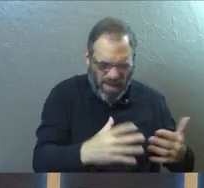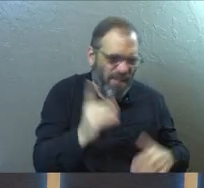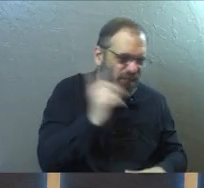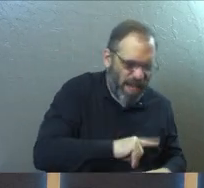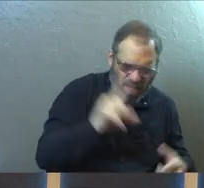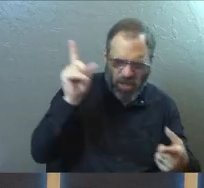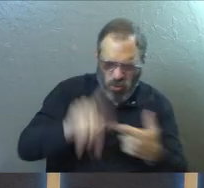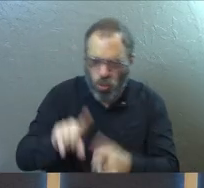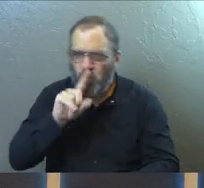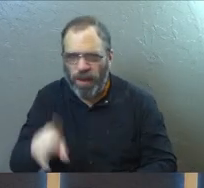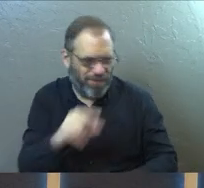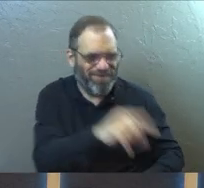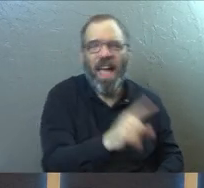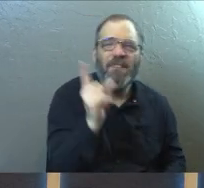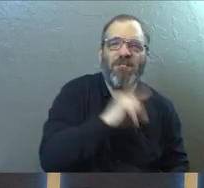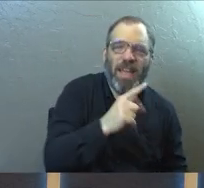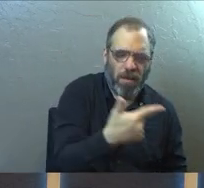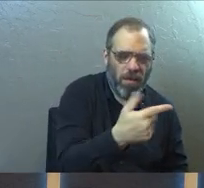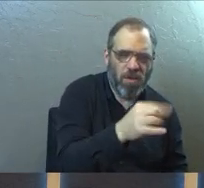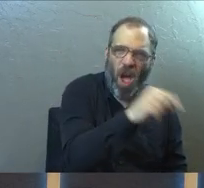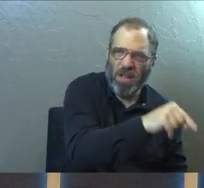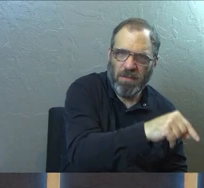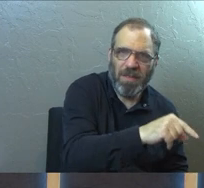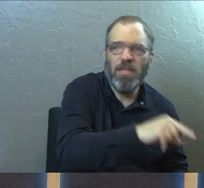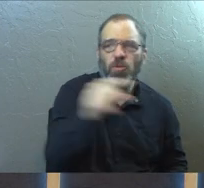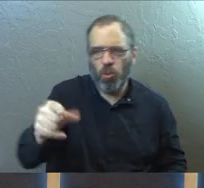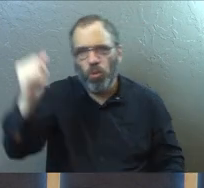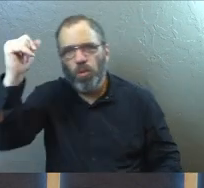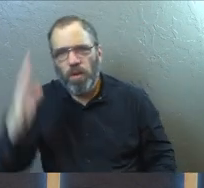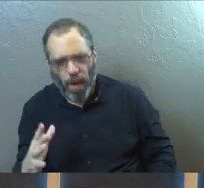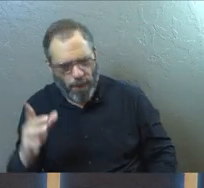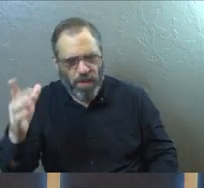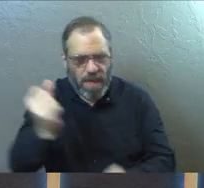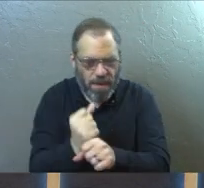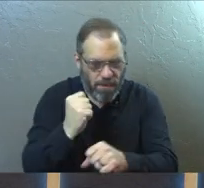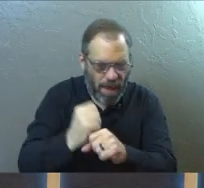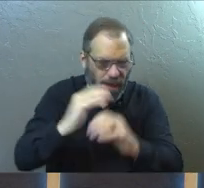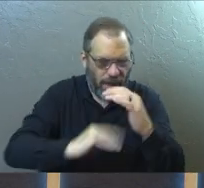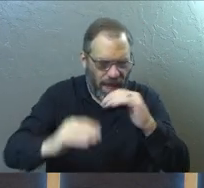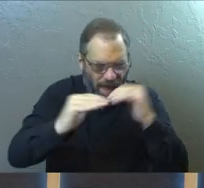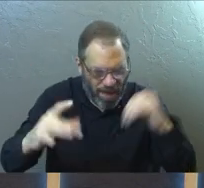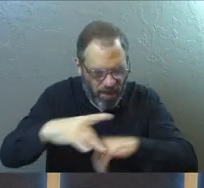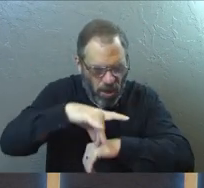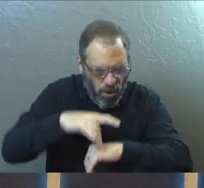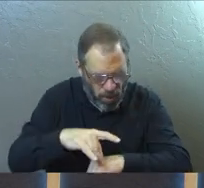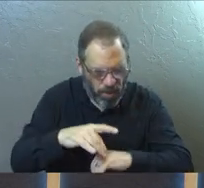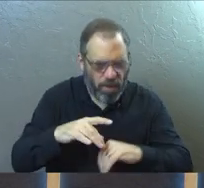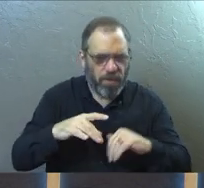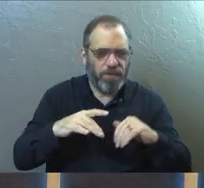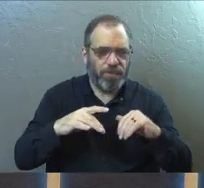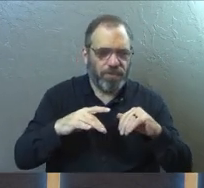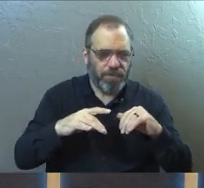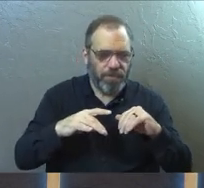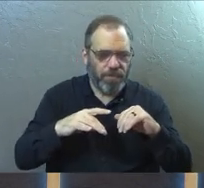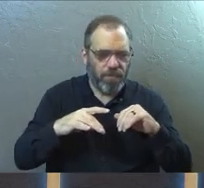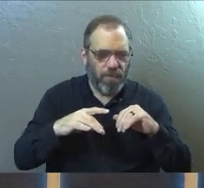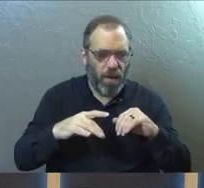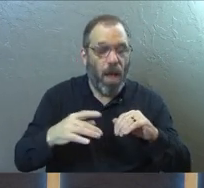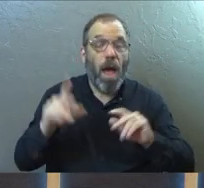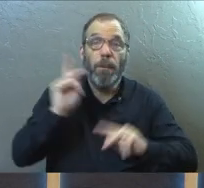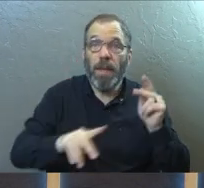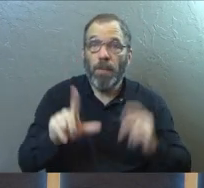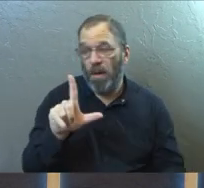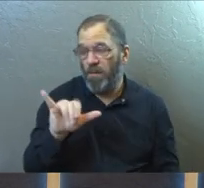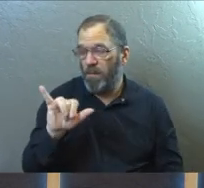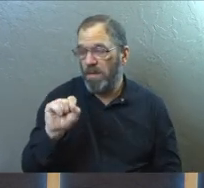fake to turn to what's real, who made heaven and earth, sea and everything in them. The people